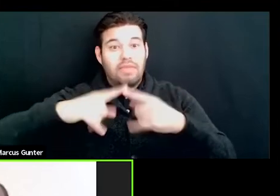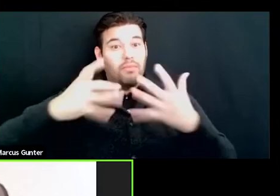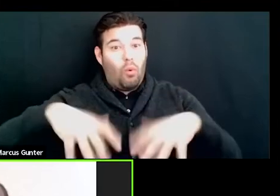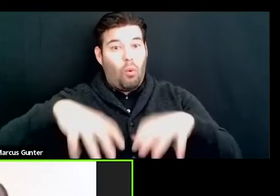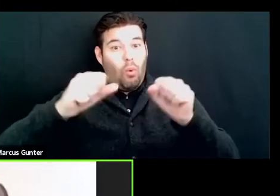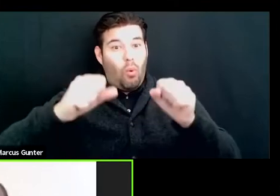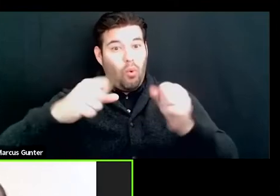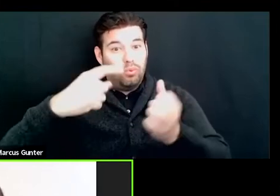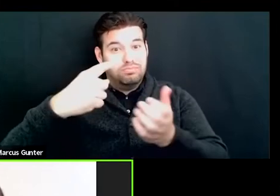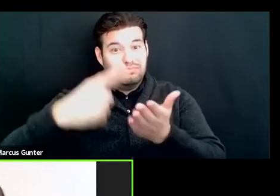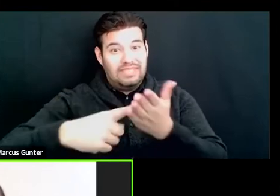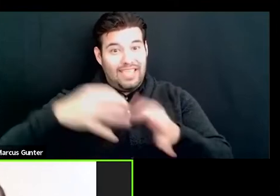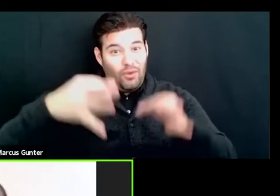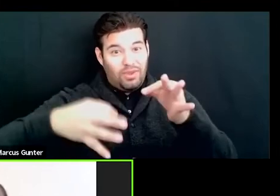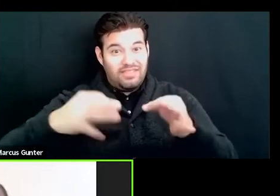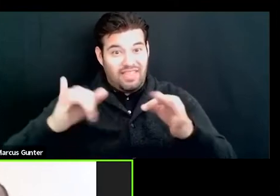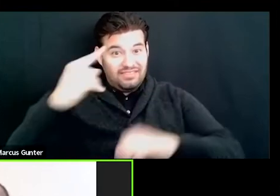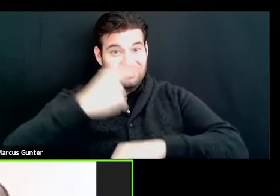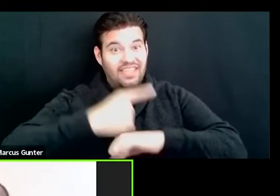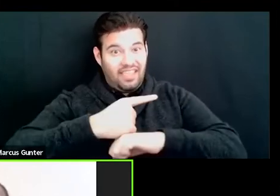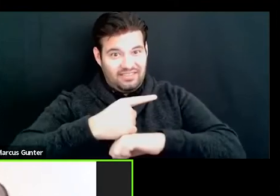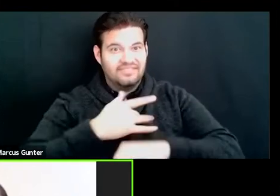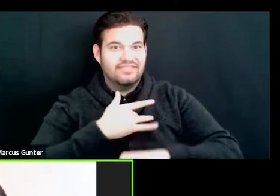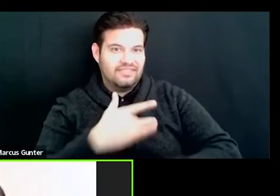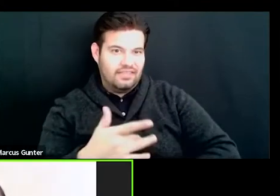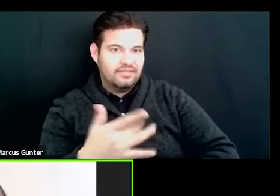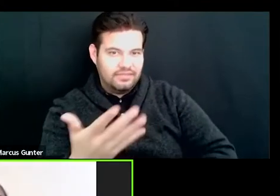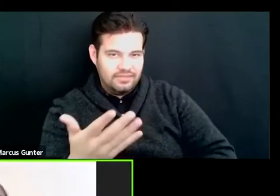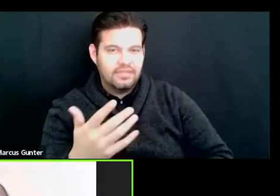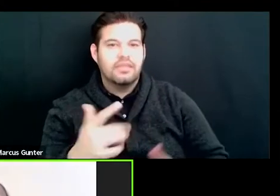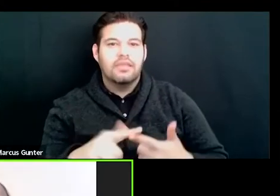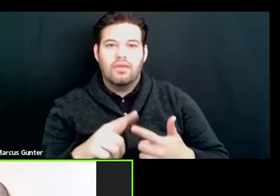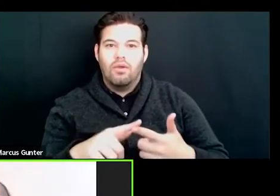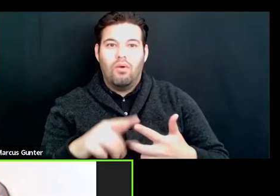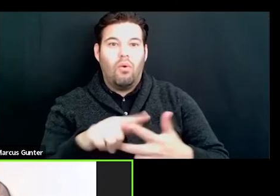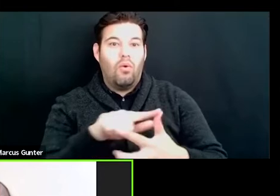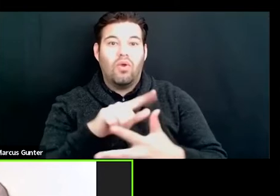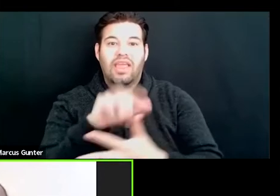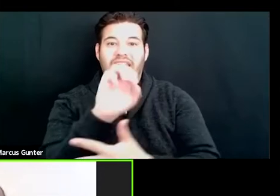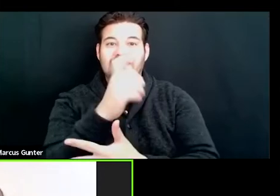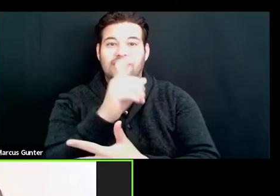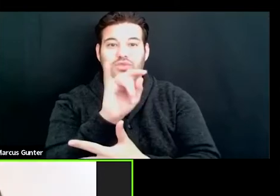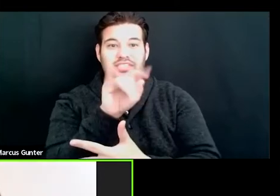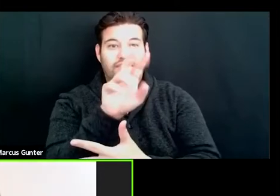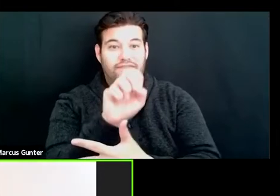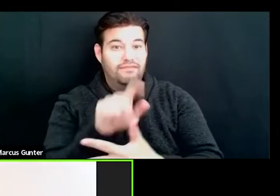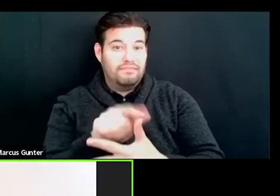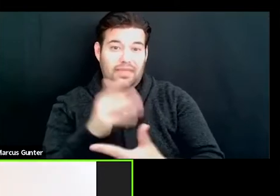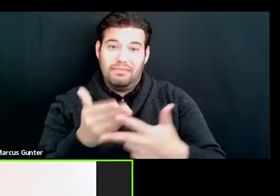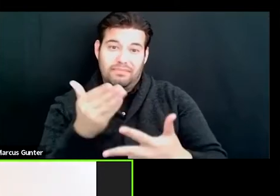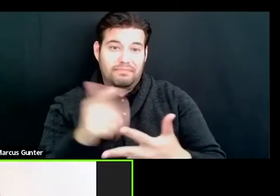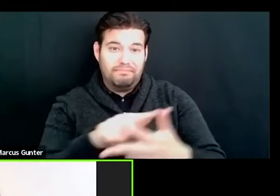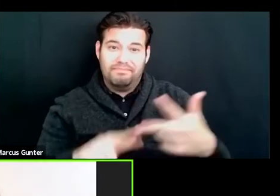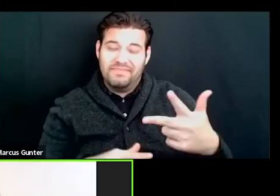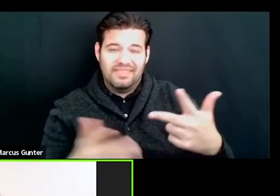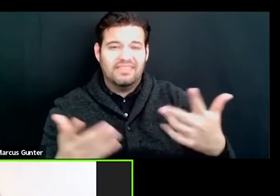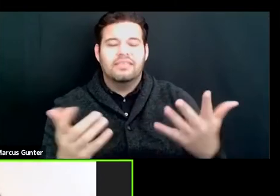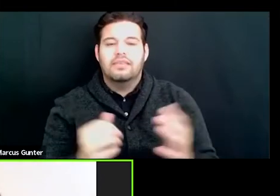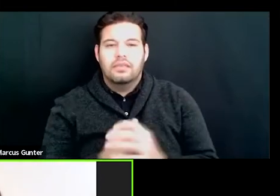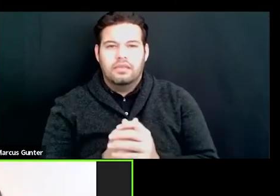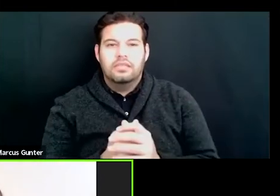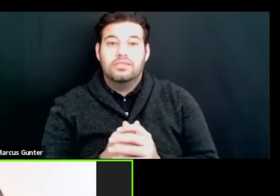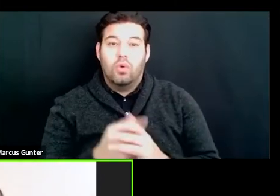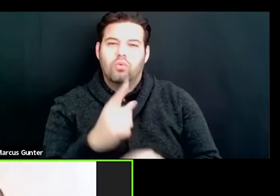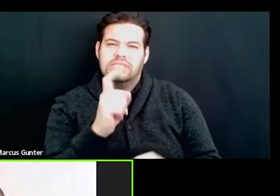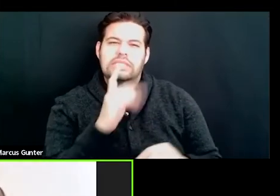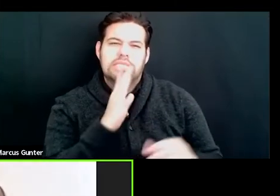that day as is their nature or anyone in the executive. Um, so a staff, we would really